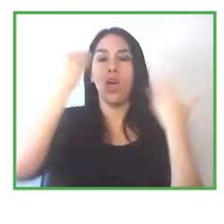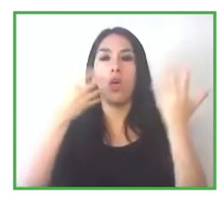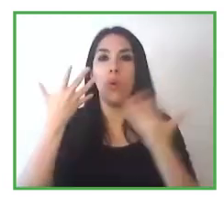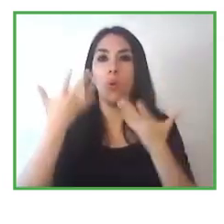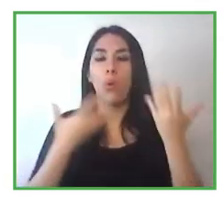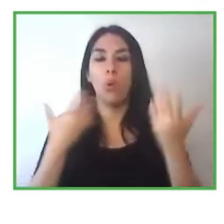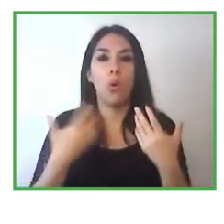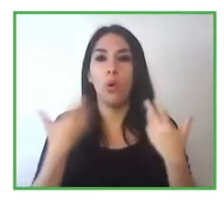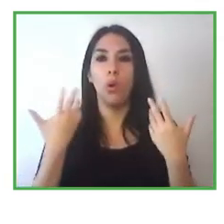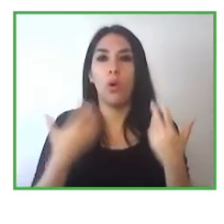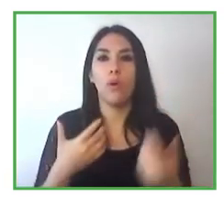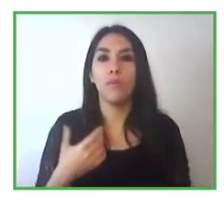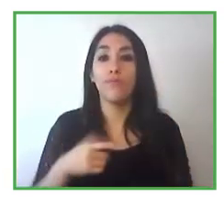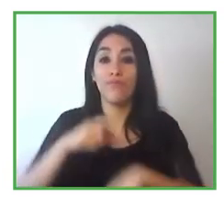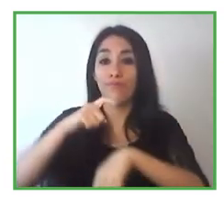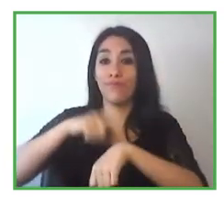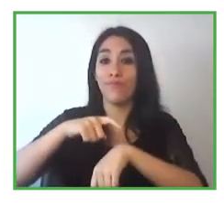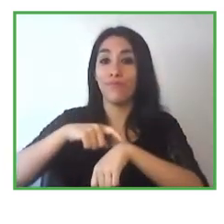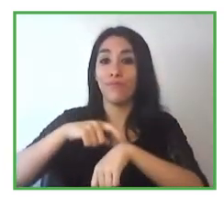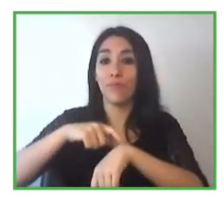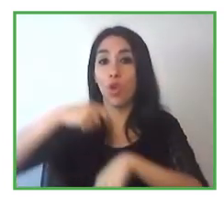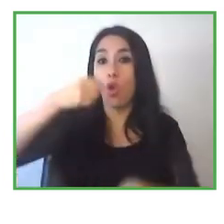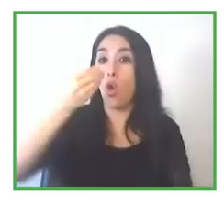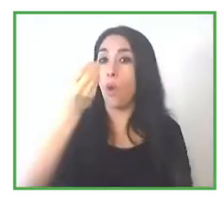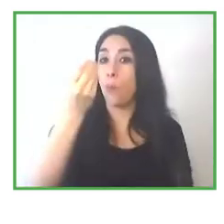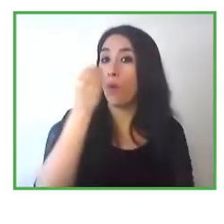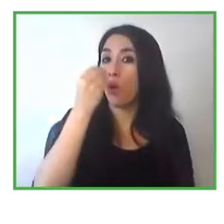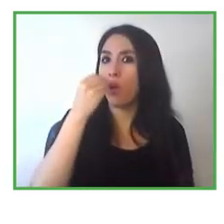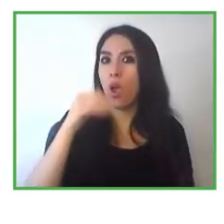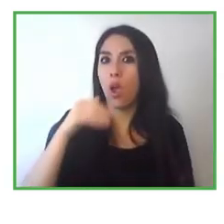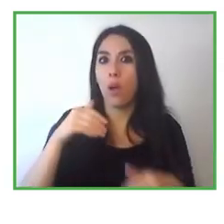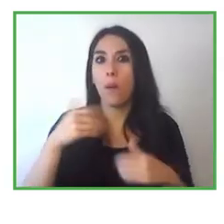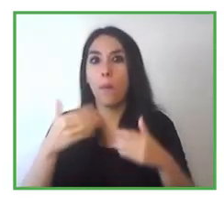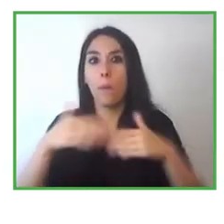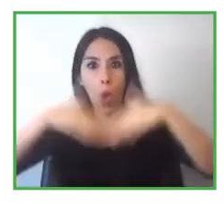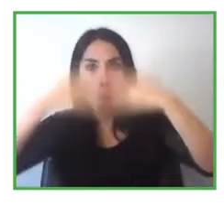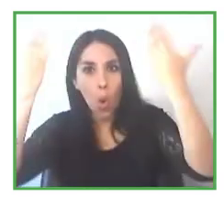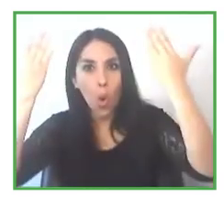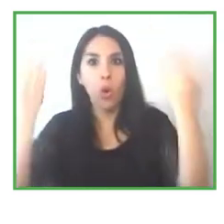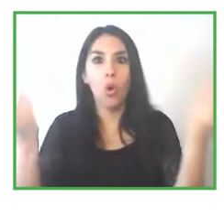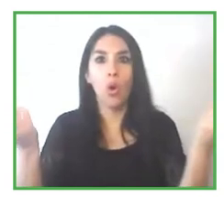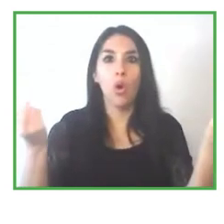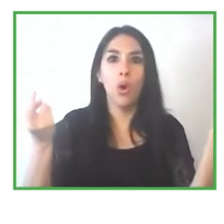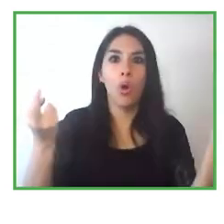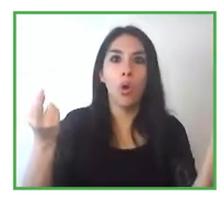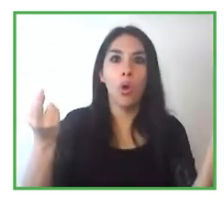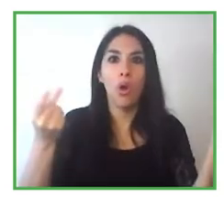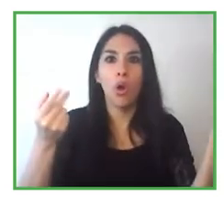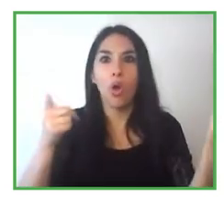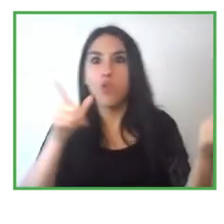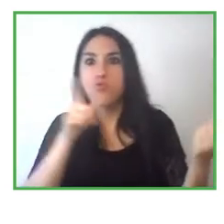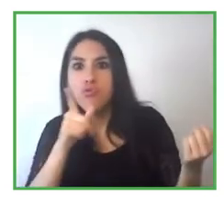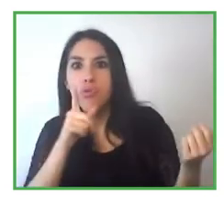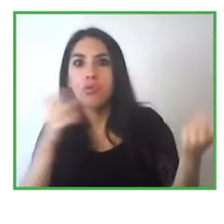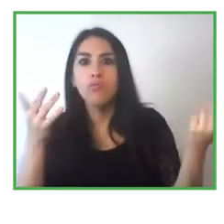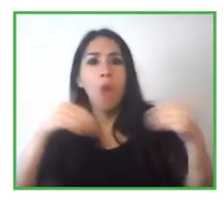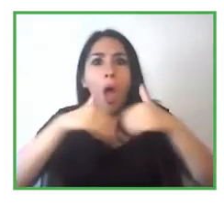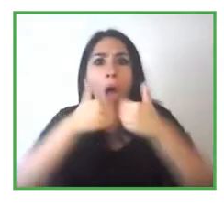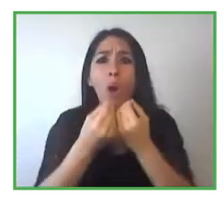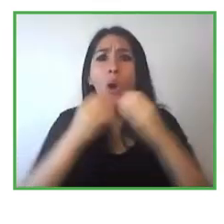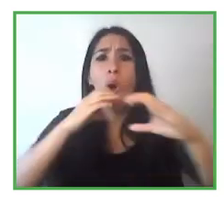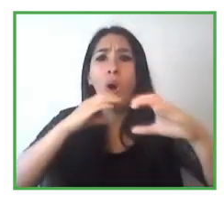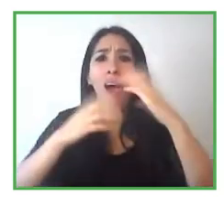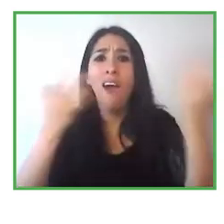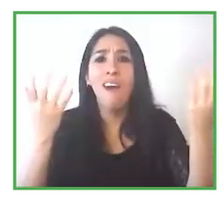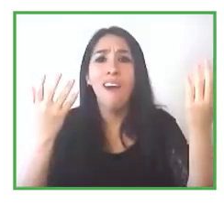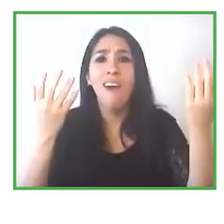that at lunchtime or whenever they went to the e they had their break